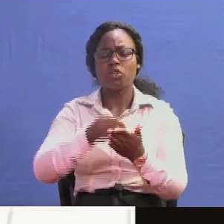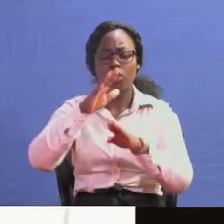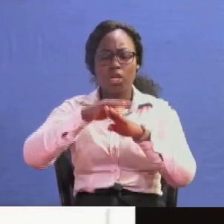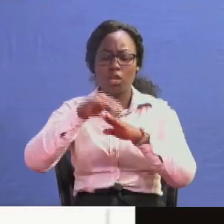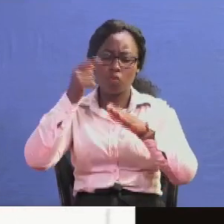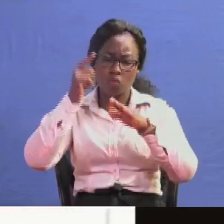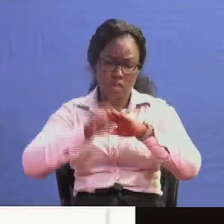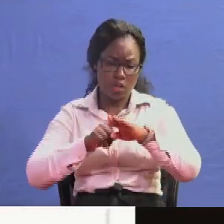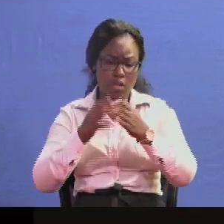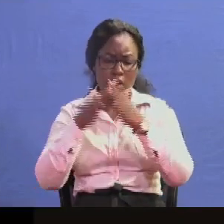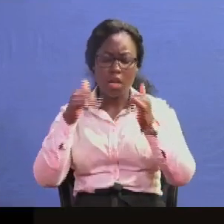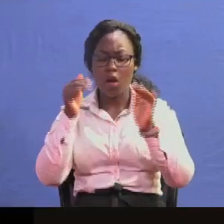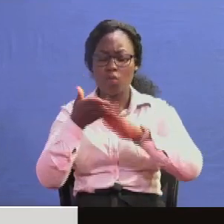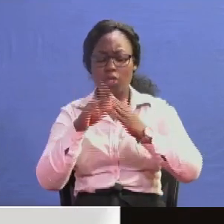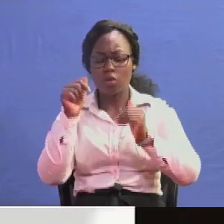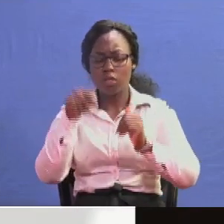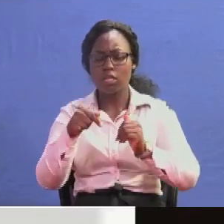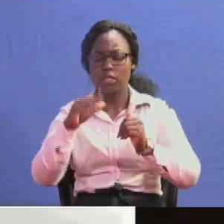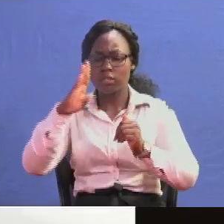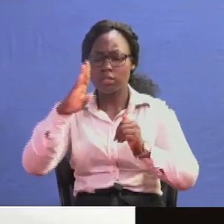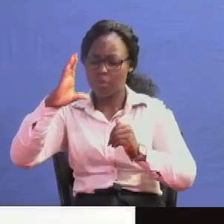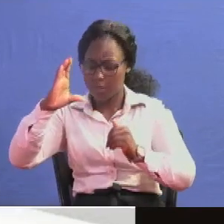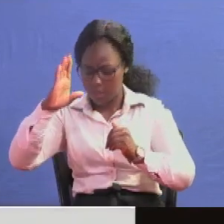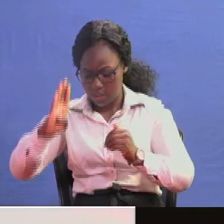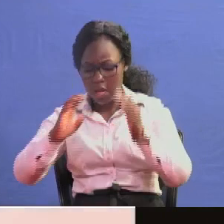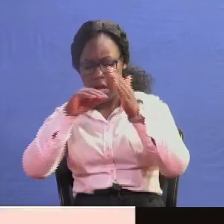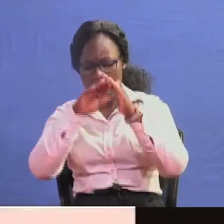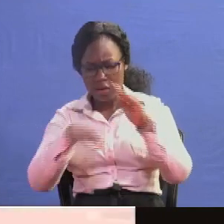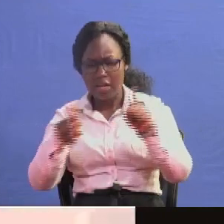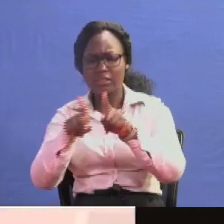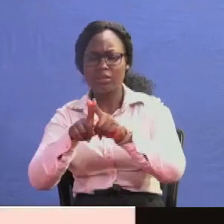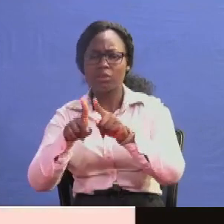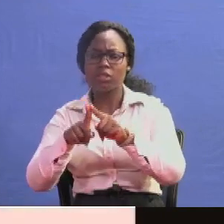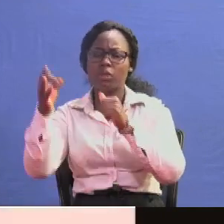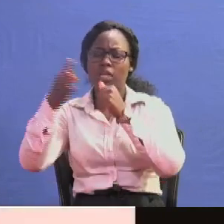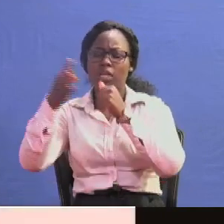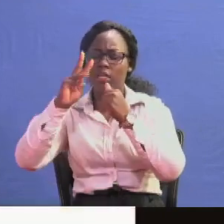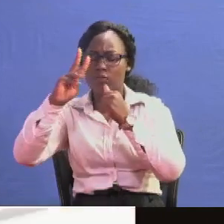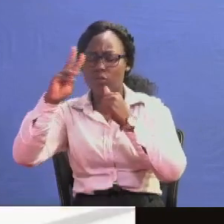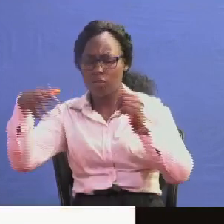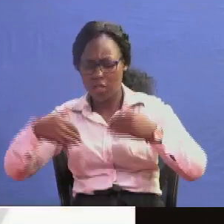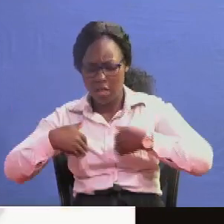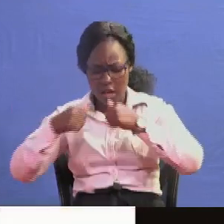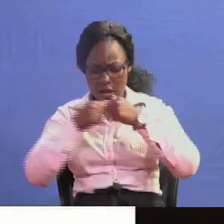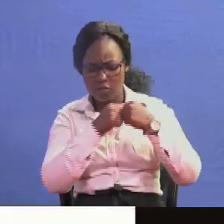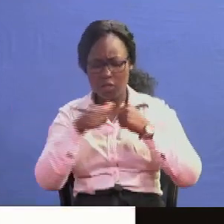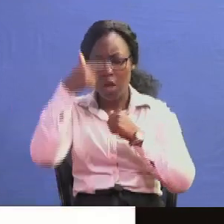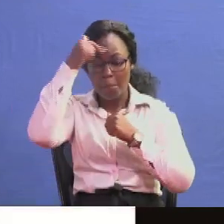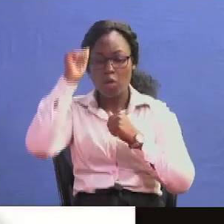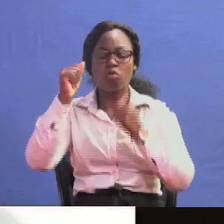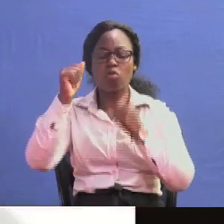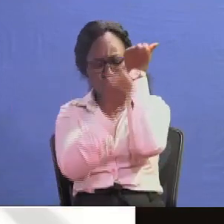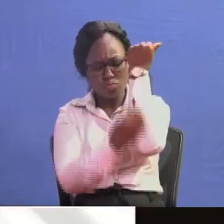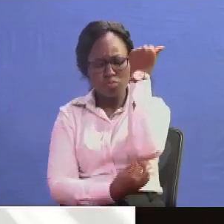cbc will be a flop just like 844 has suffered uh from its challenges because it was poorly